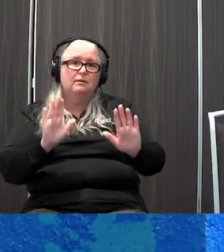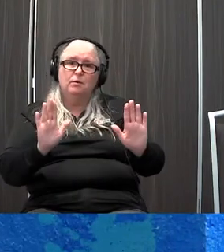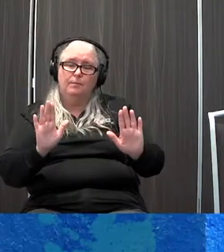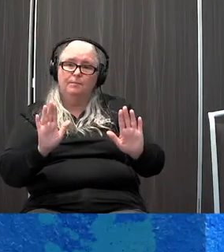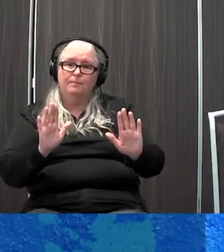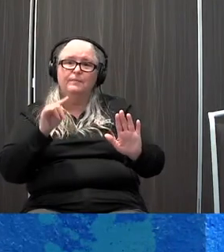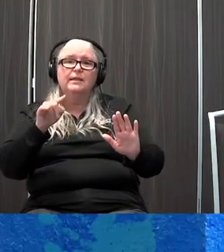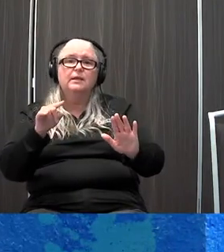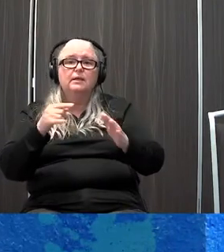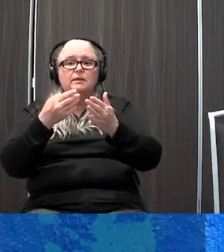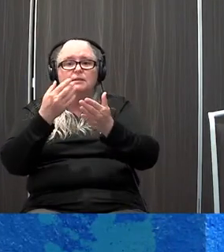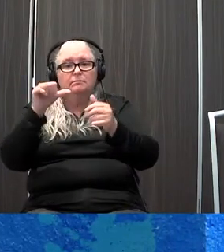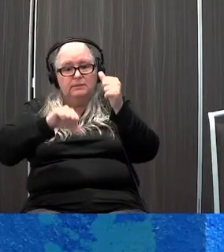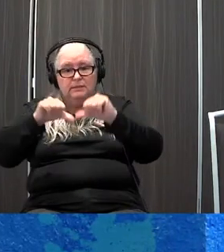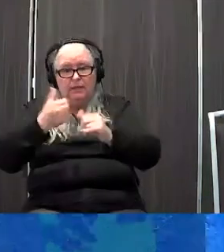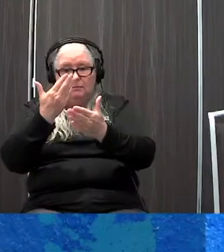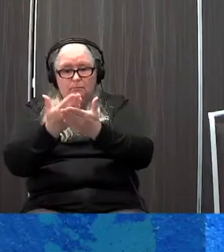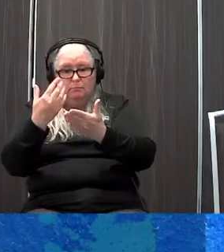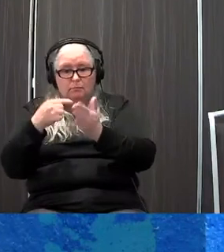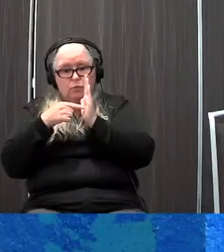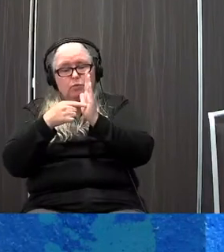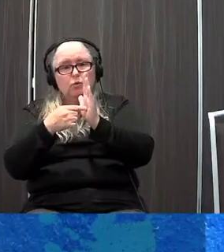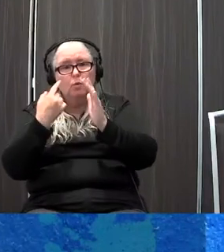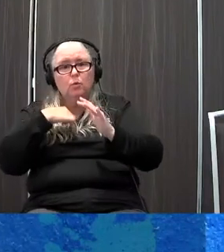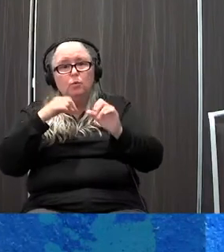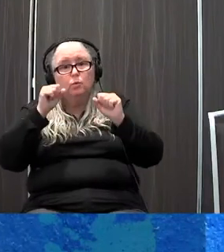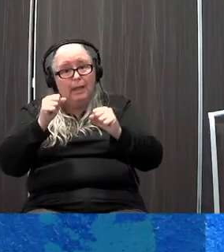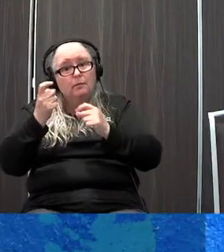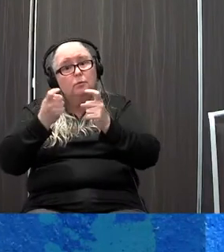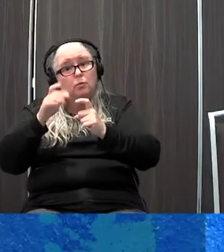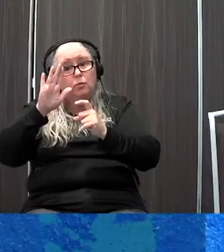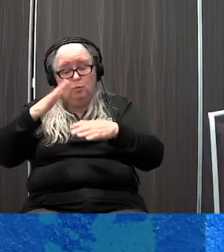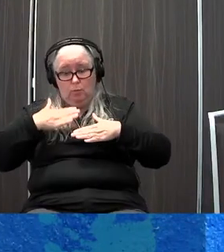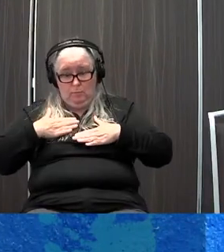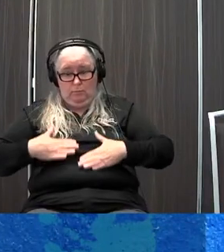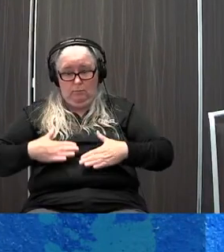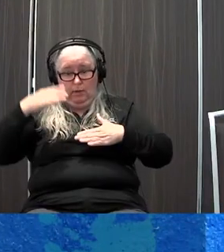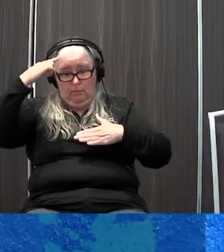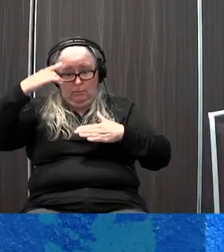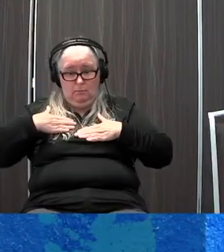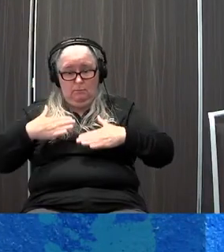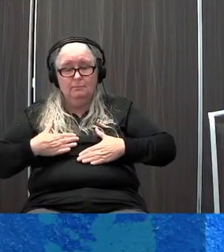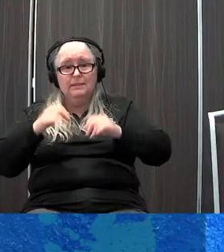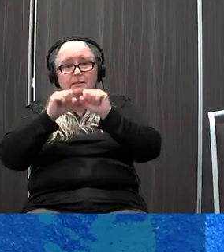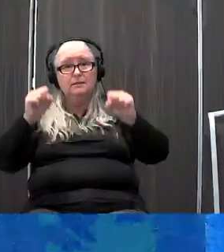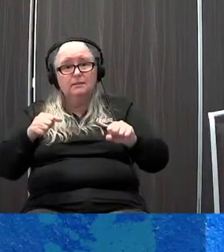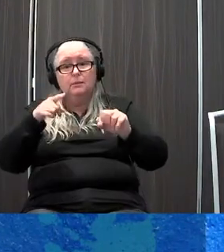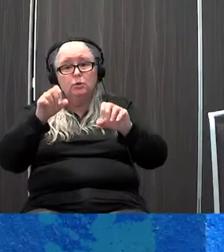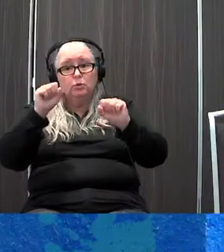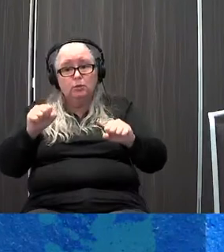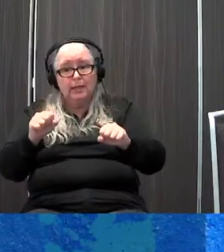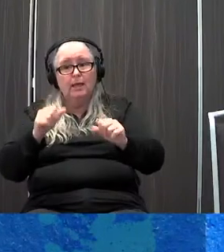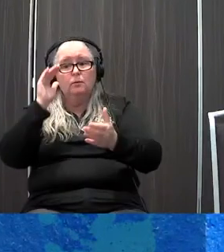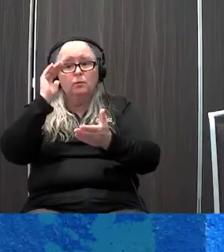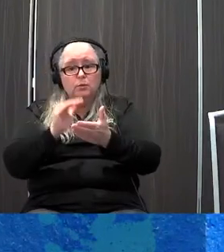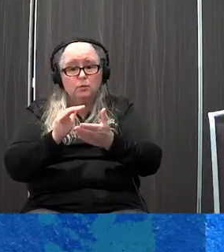decades of science have shown us that you can actually regulate your physiologic system, and you can yourself induce the relaxation response with practice.